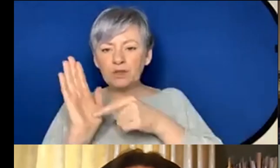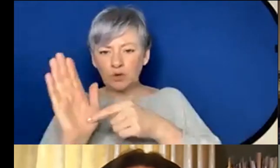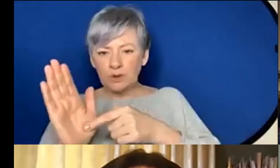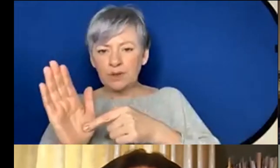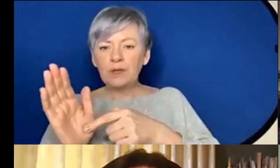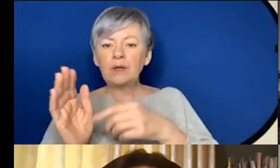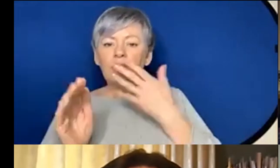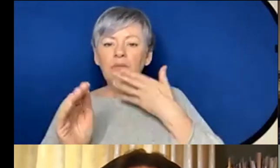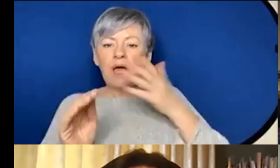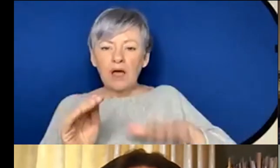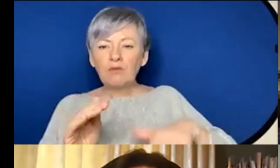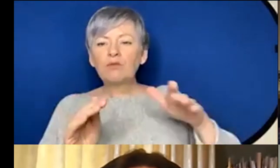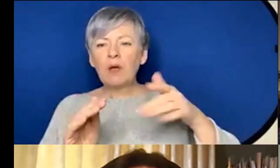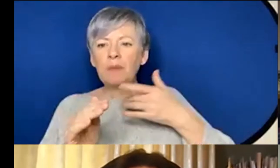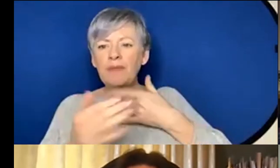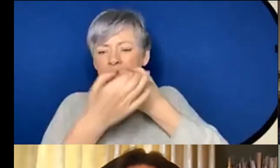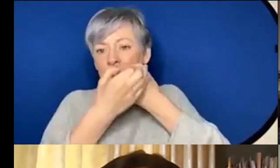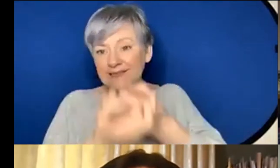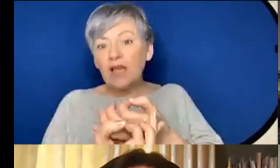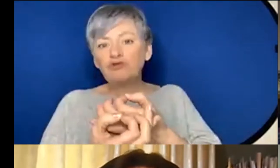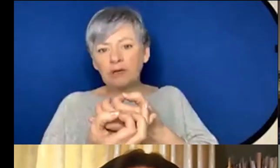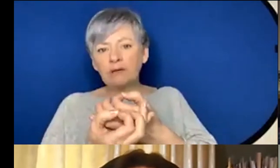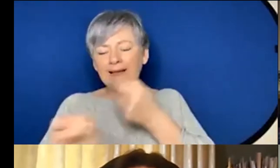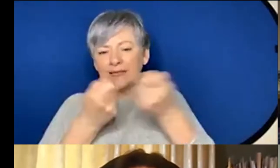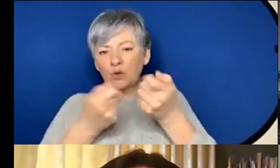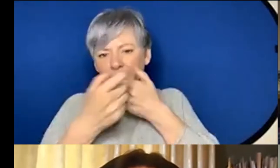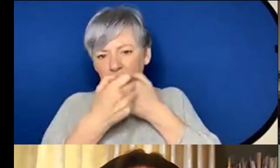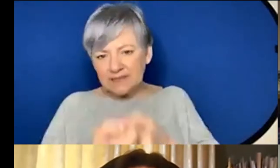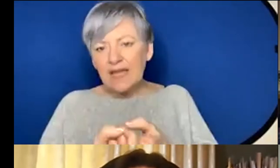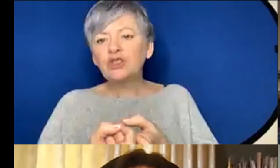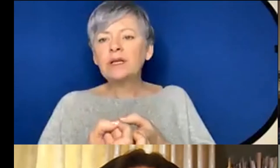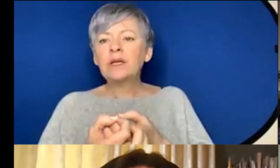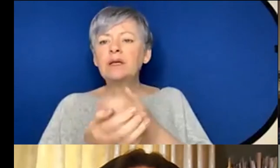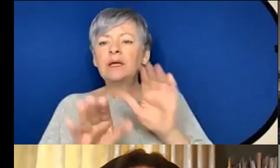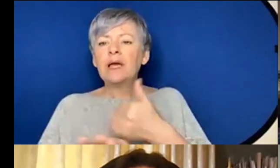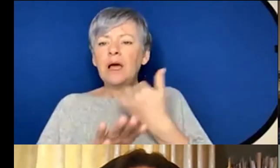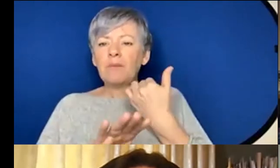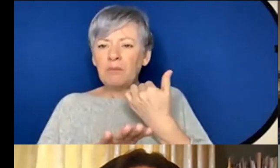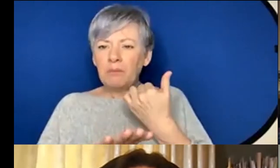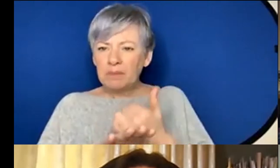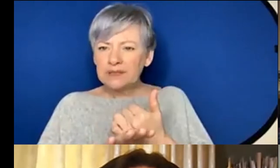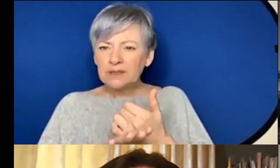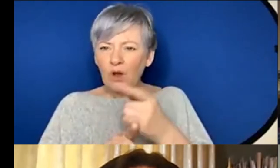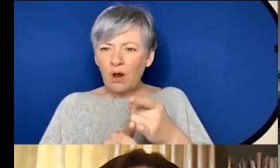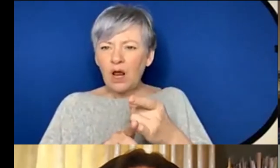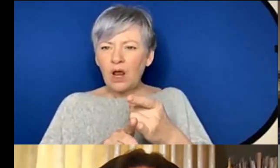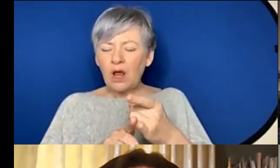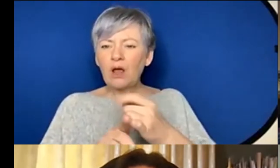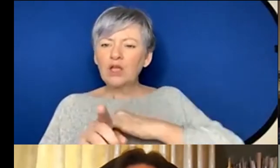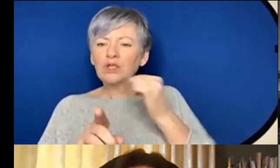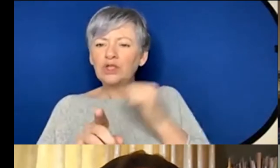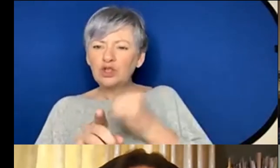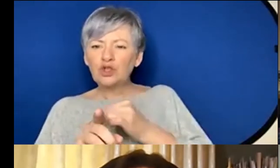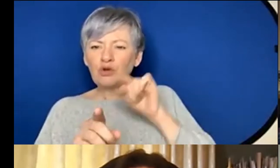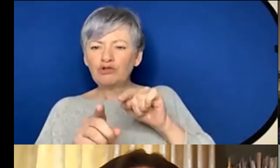yeah I mean it deals with obsession as well which is most can probably tell but it's based on like um I mean for a start it's a based on a scotch mist I do love myths and